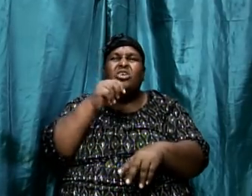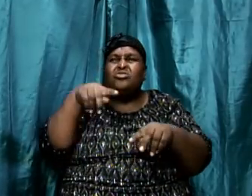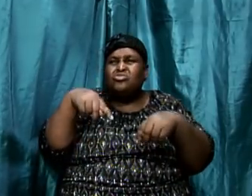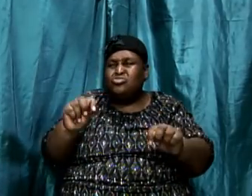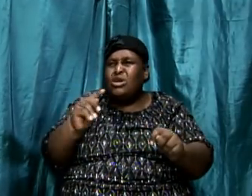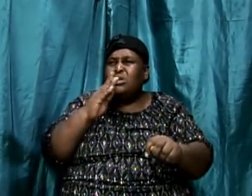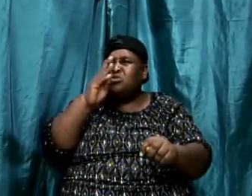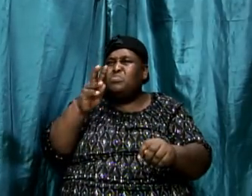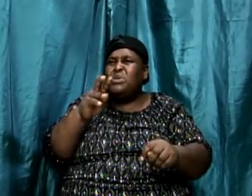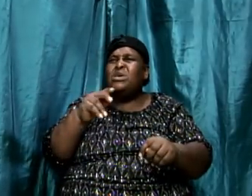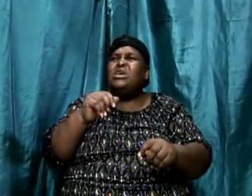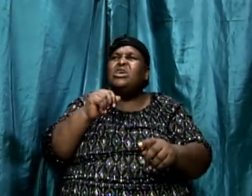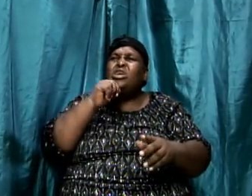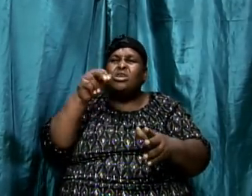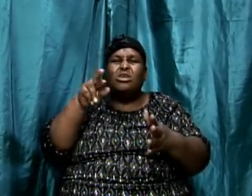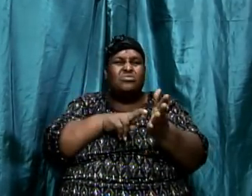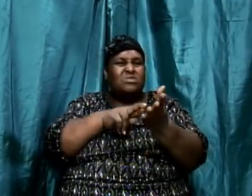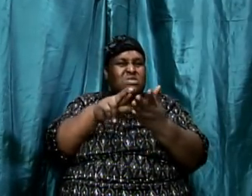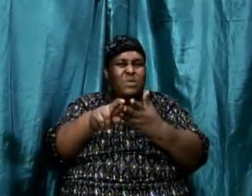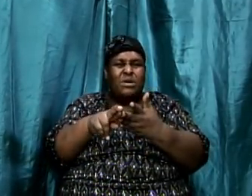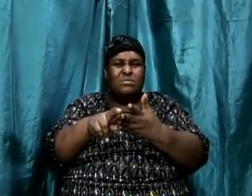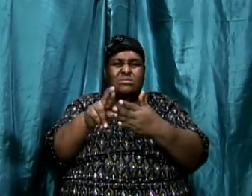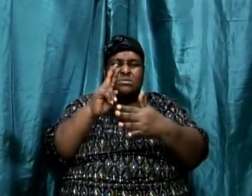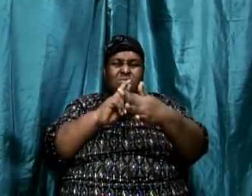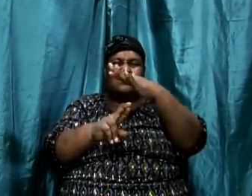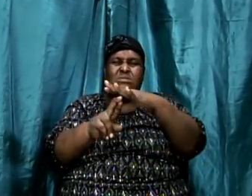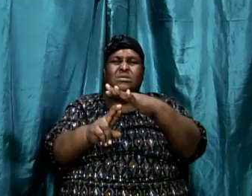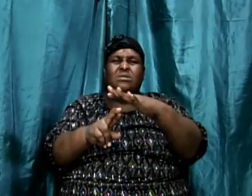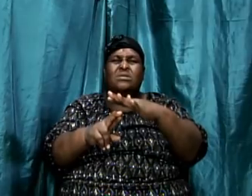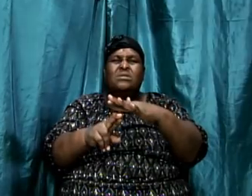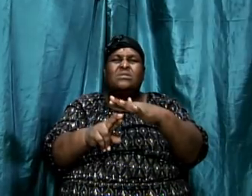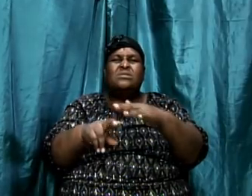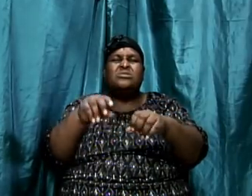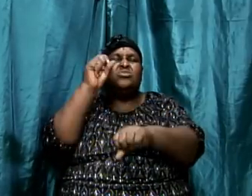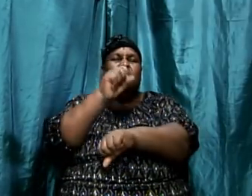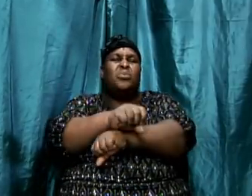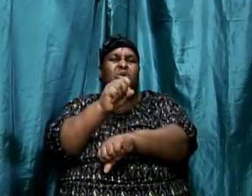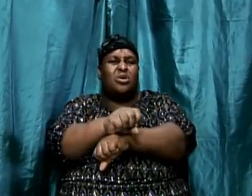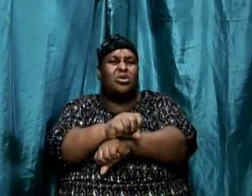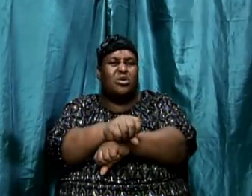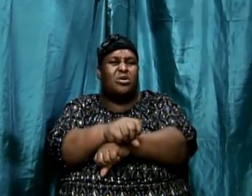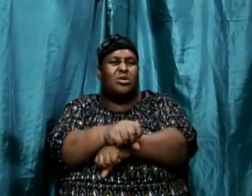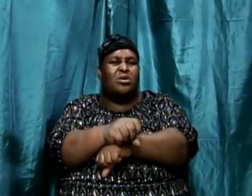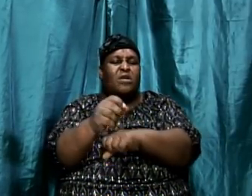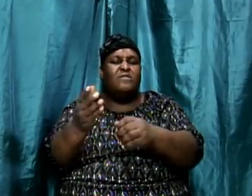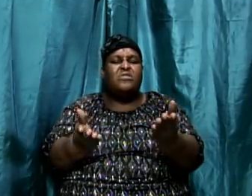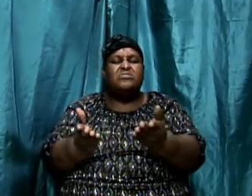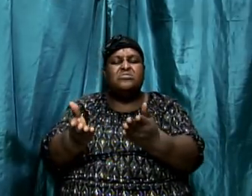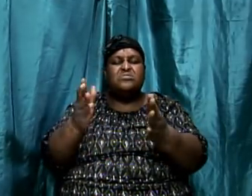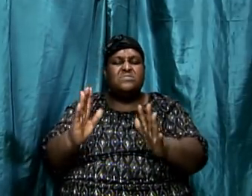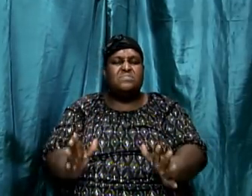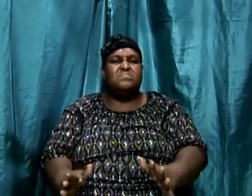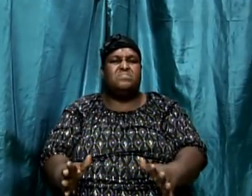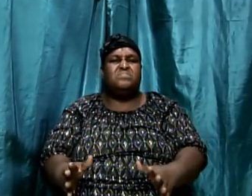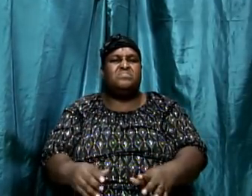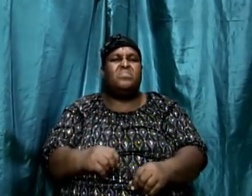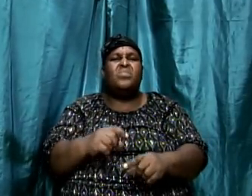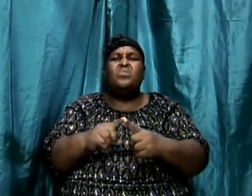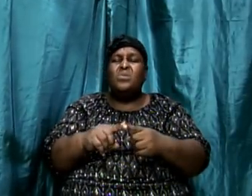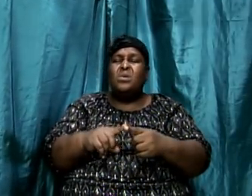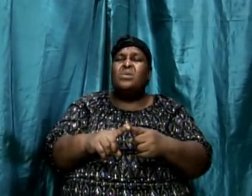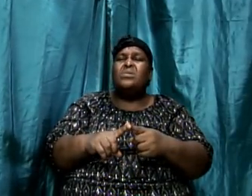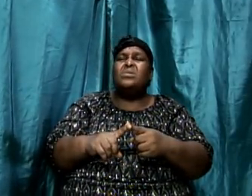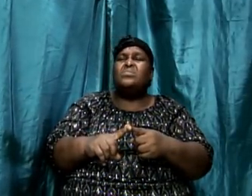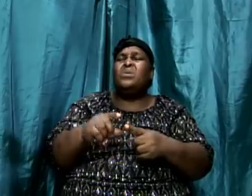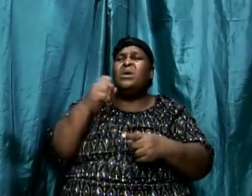rabbi. This is the job of a servant. Now, when we get the context behind the background, then we understand what Jesus